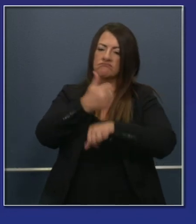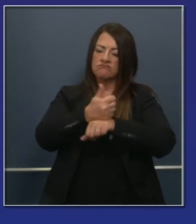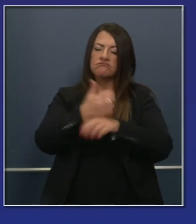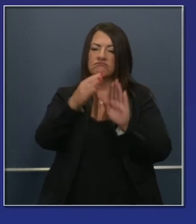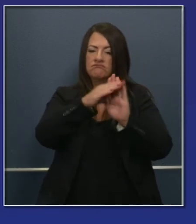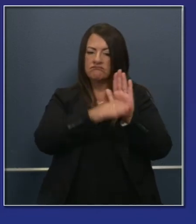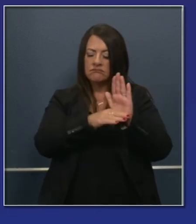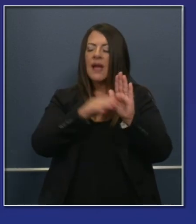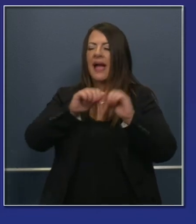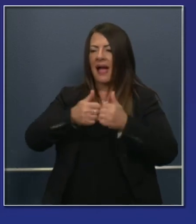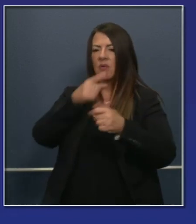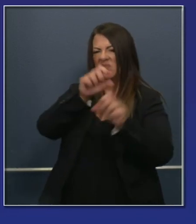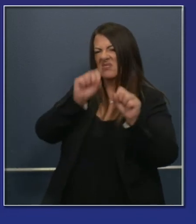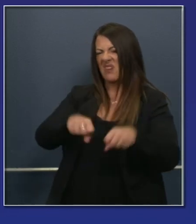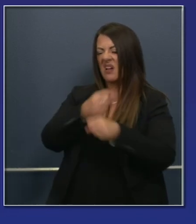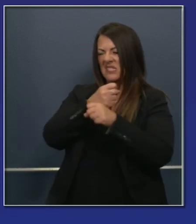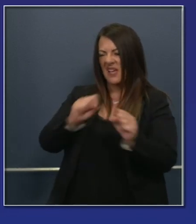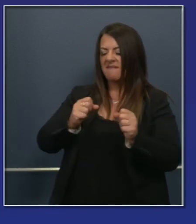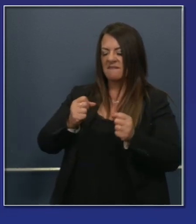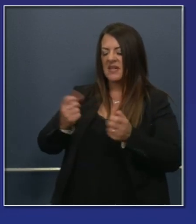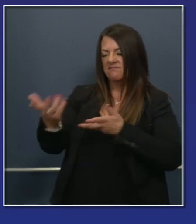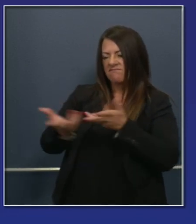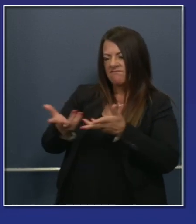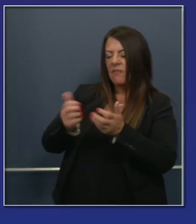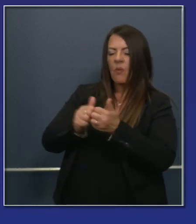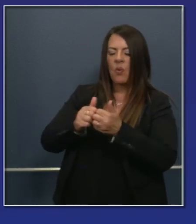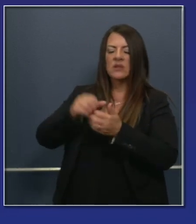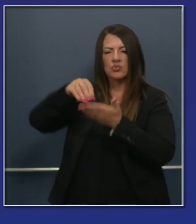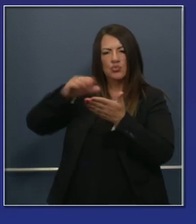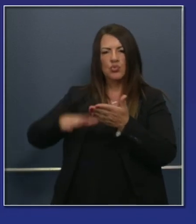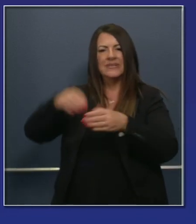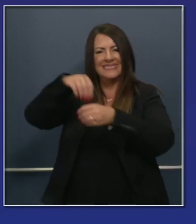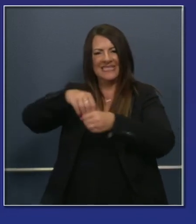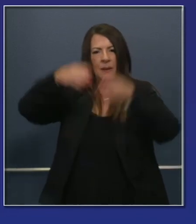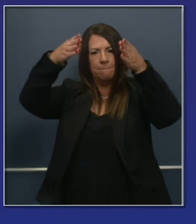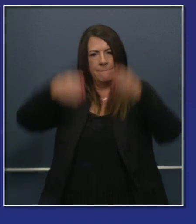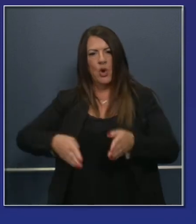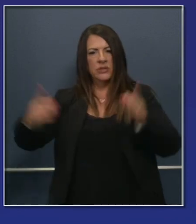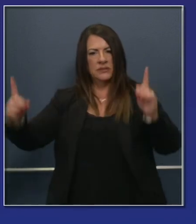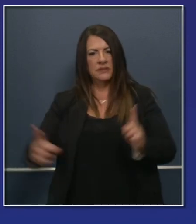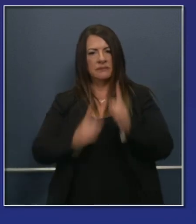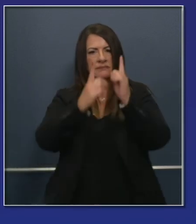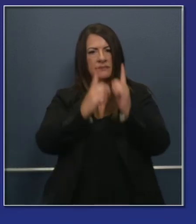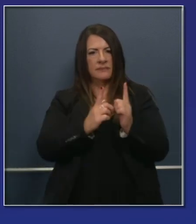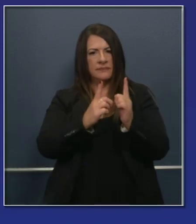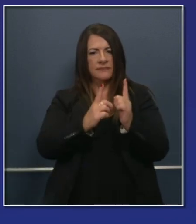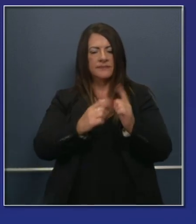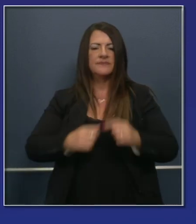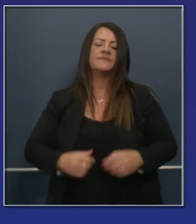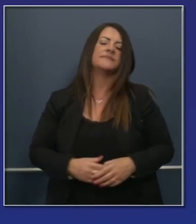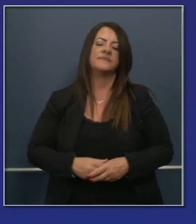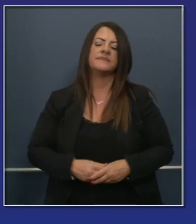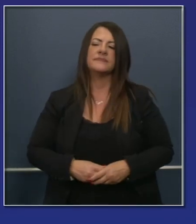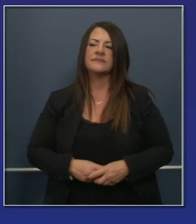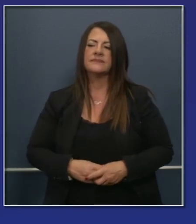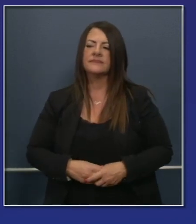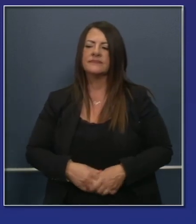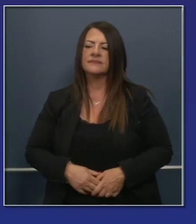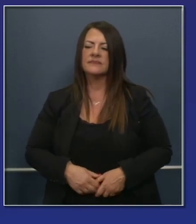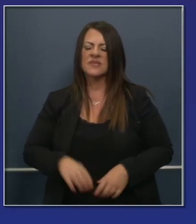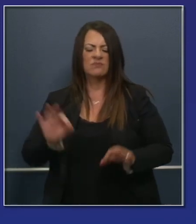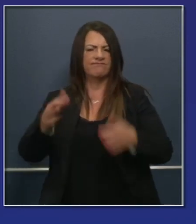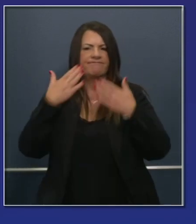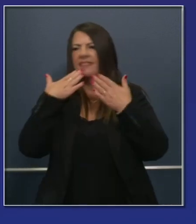in safe ways that allow their needs to be met in person. I appreciate that. More on that